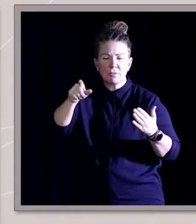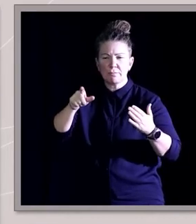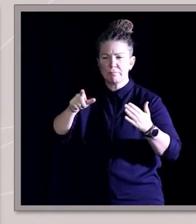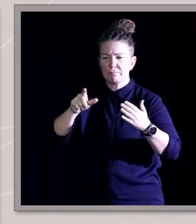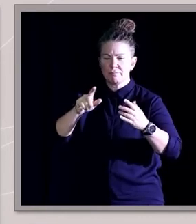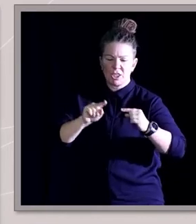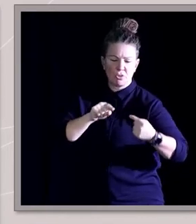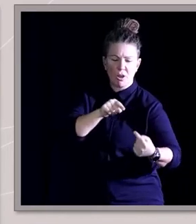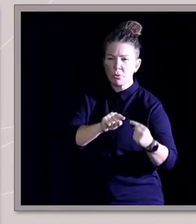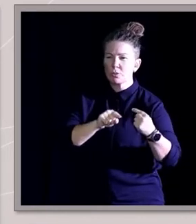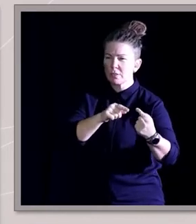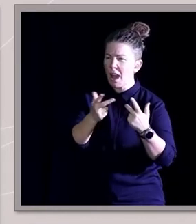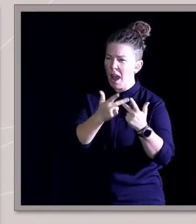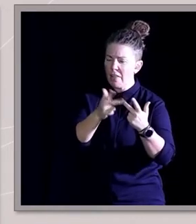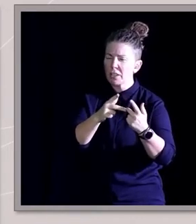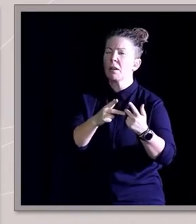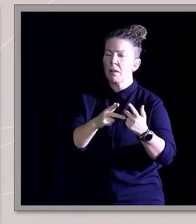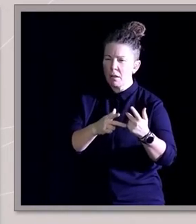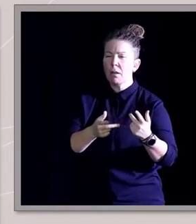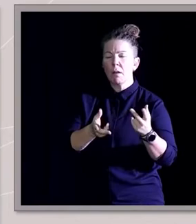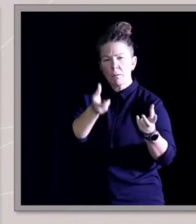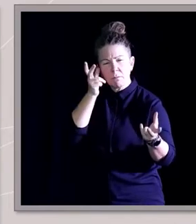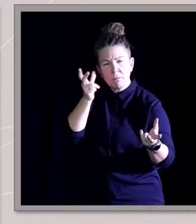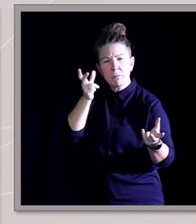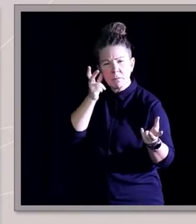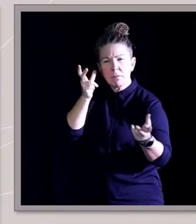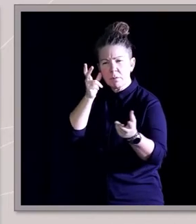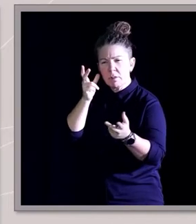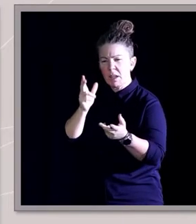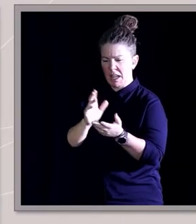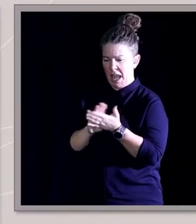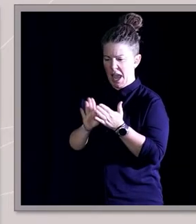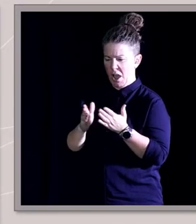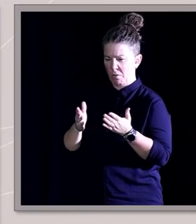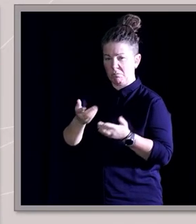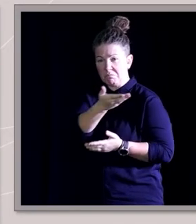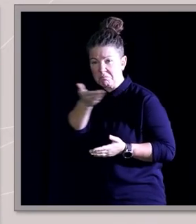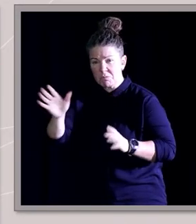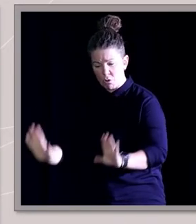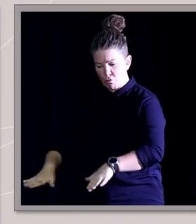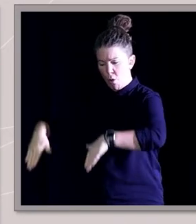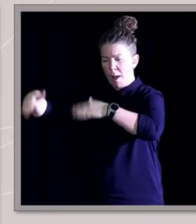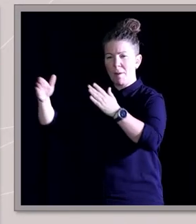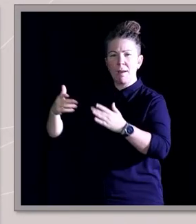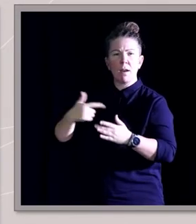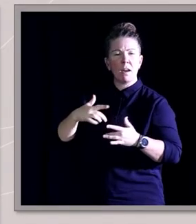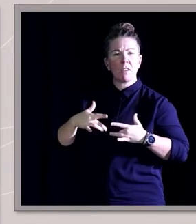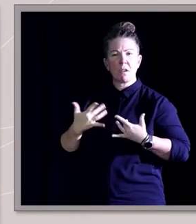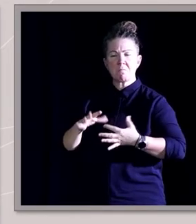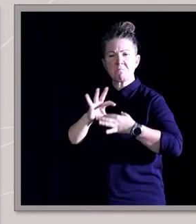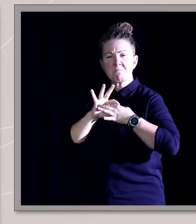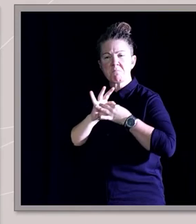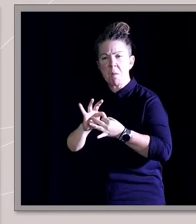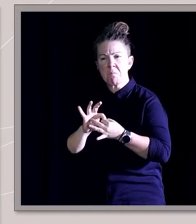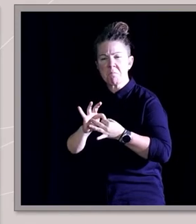the things we go through as we grow up and we find our place in the world, I could relate to so much of what people were saying, and